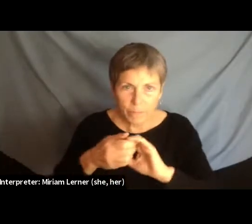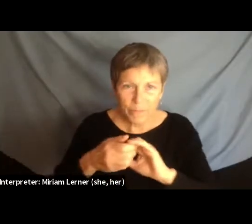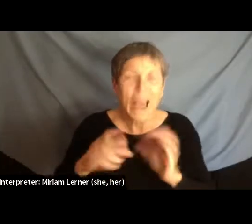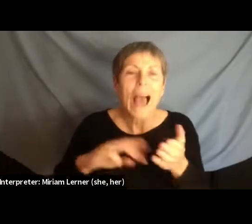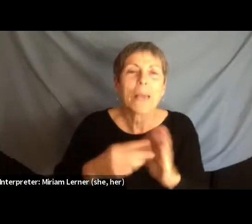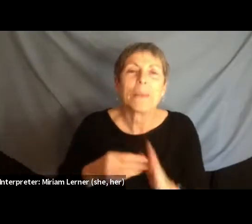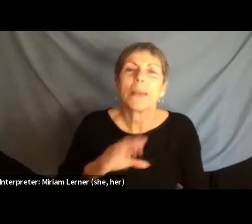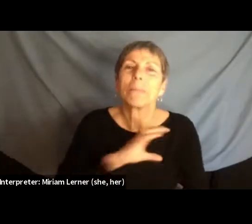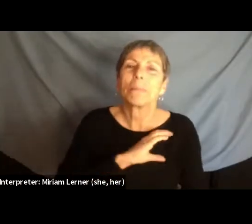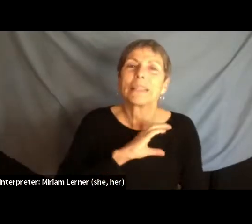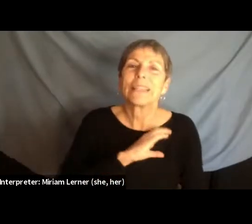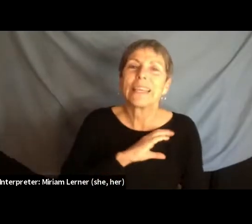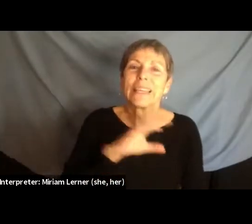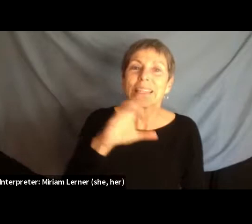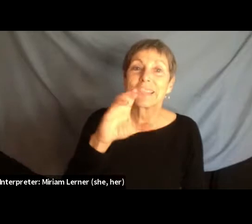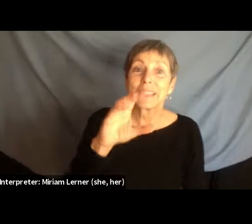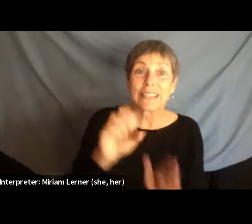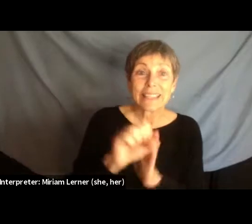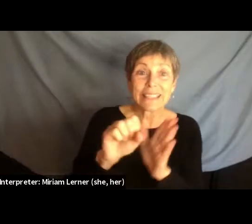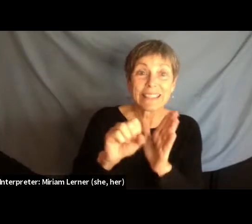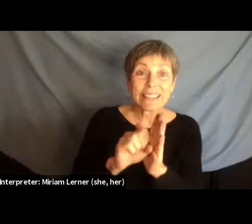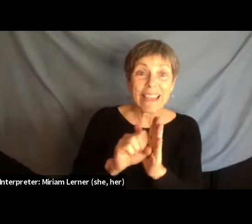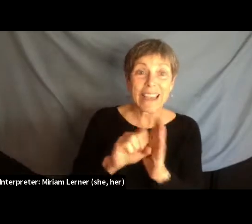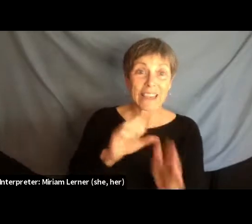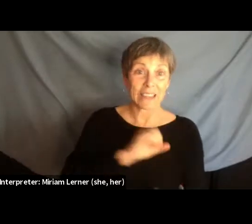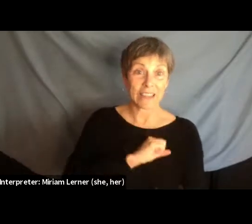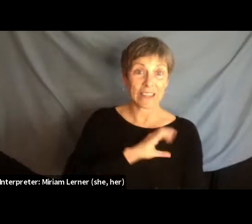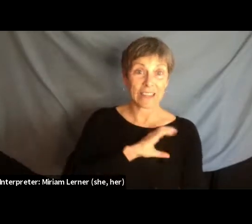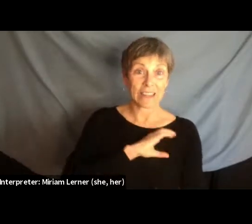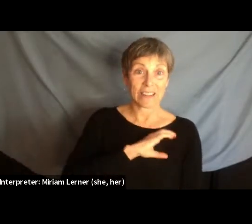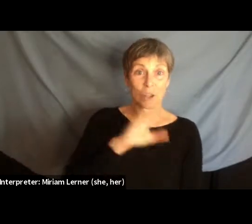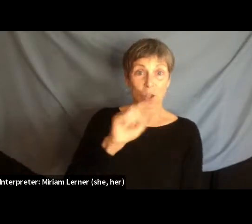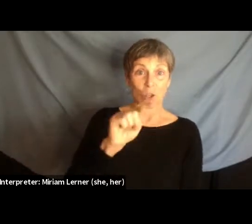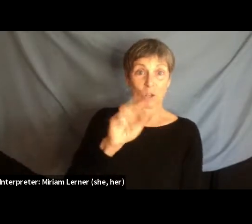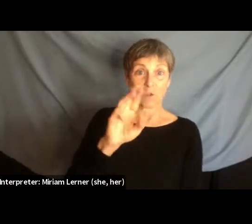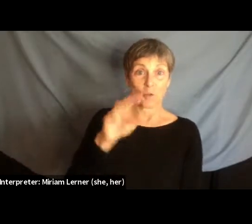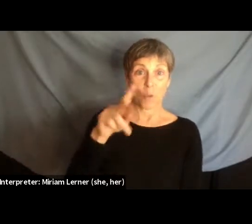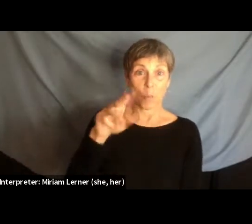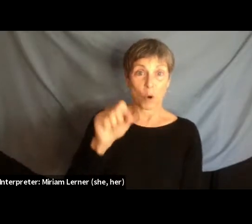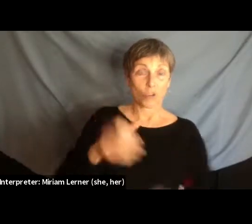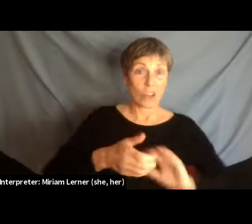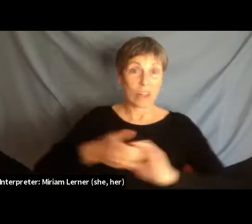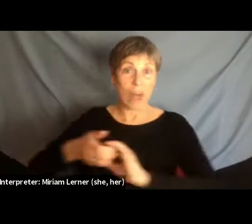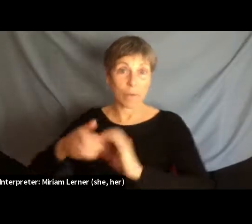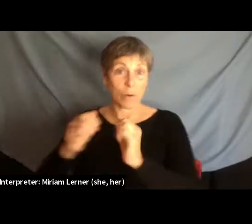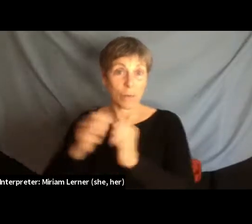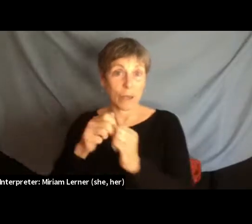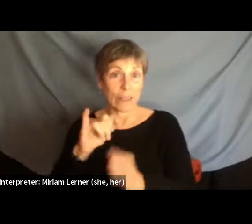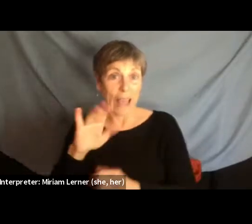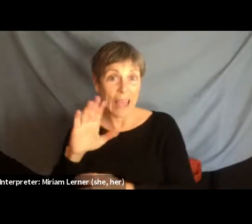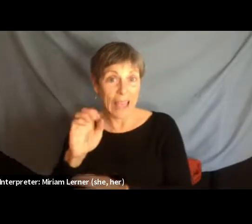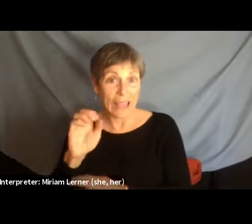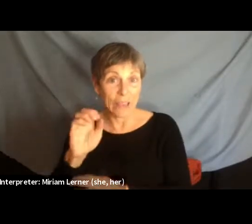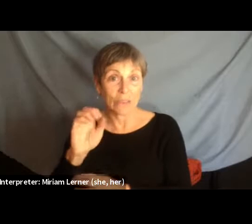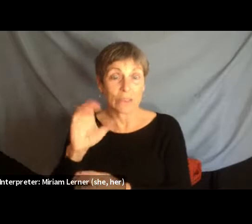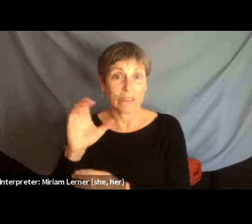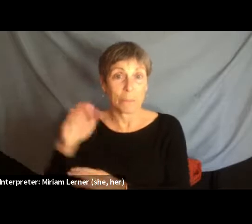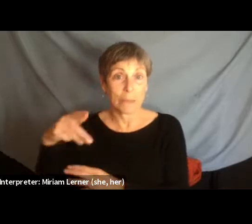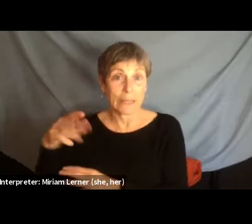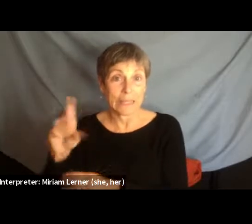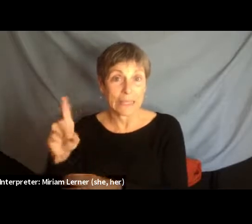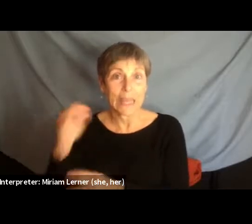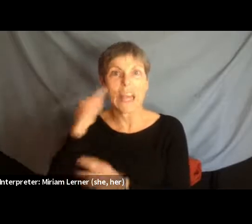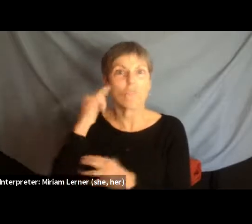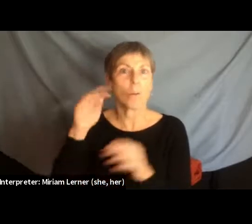were still absolutely collaborating with ICE and CBP. So people would be, for example, stop for, say, driving without a